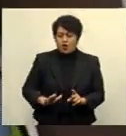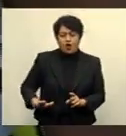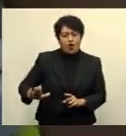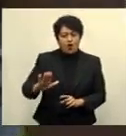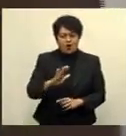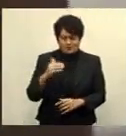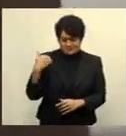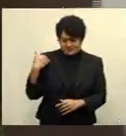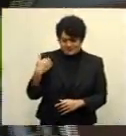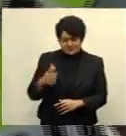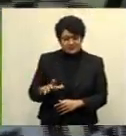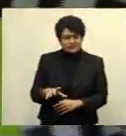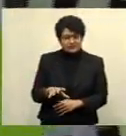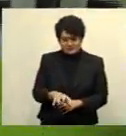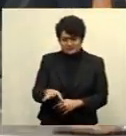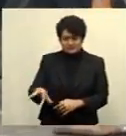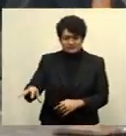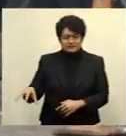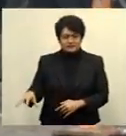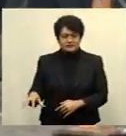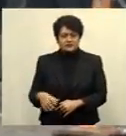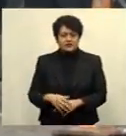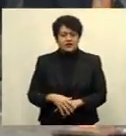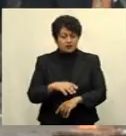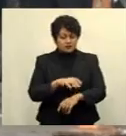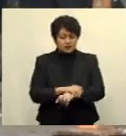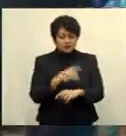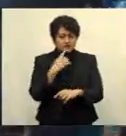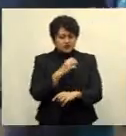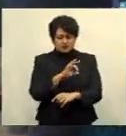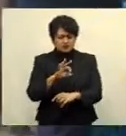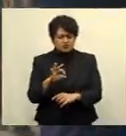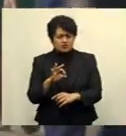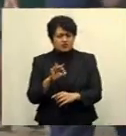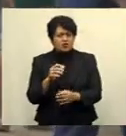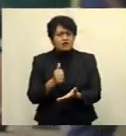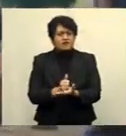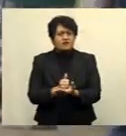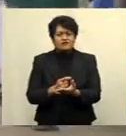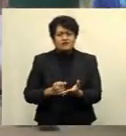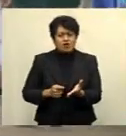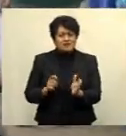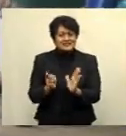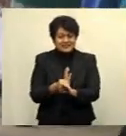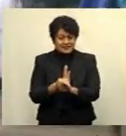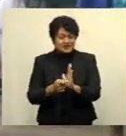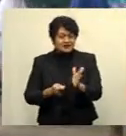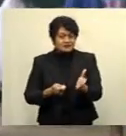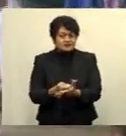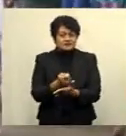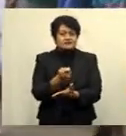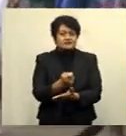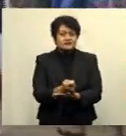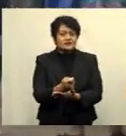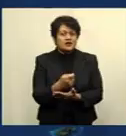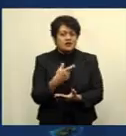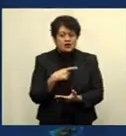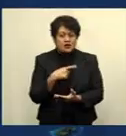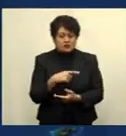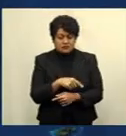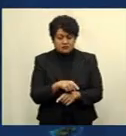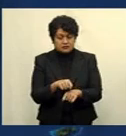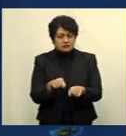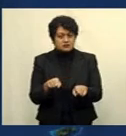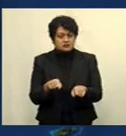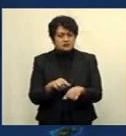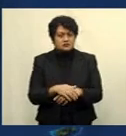The acting police chief says no figure has been confirmed for sport fines as they await to enforce it. At this point,